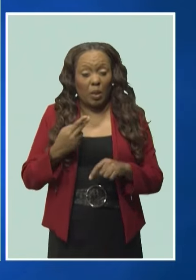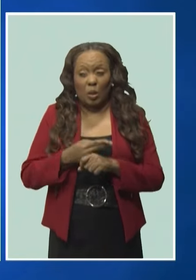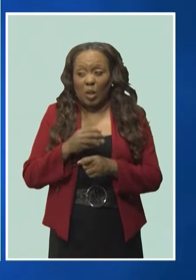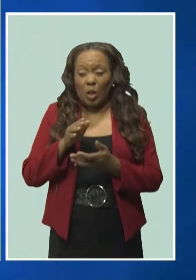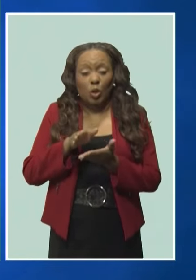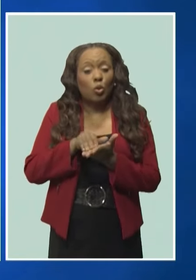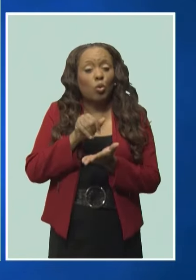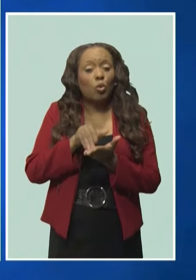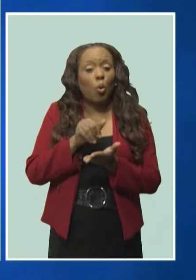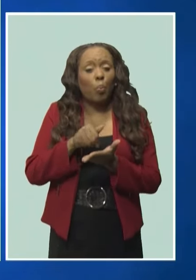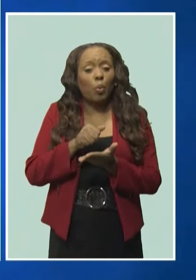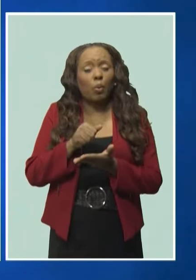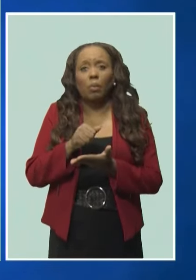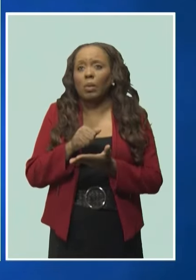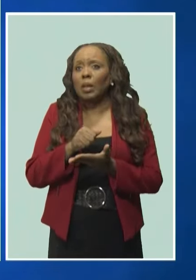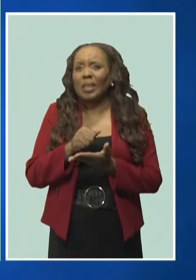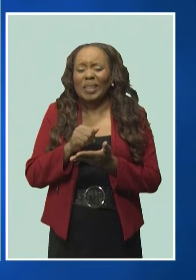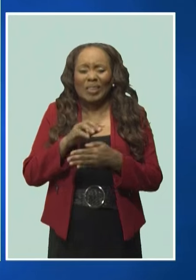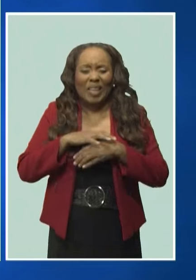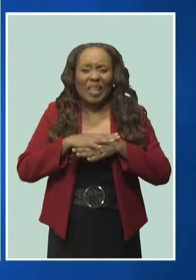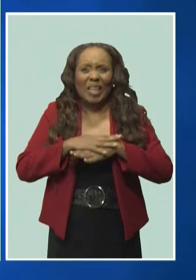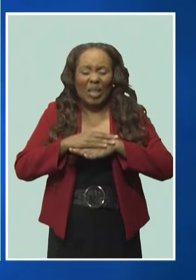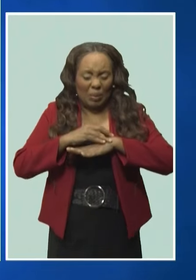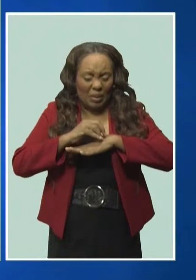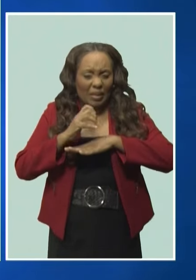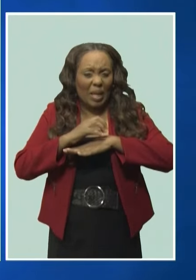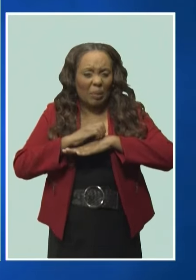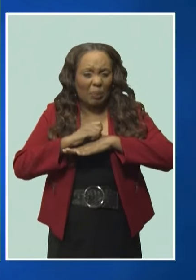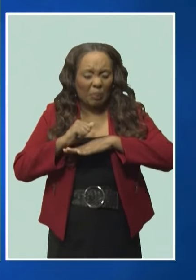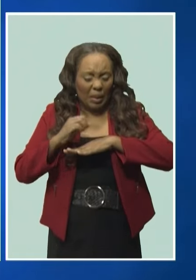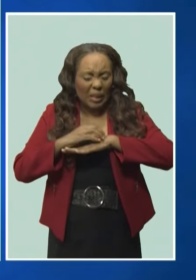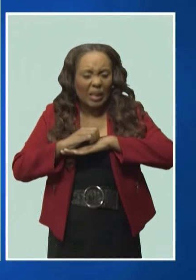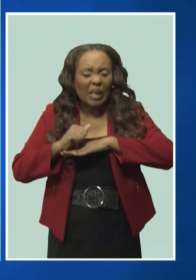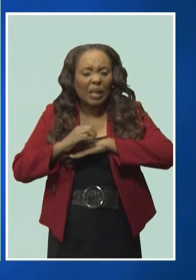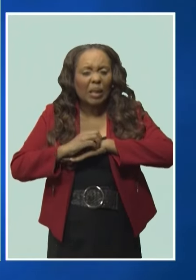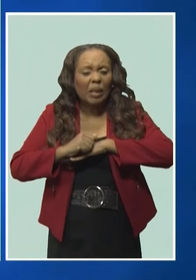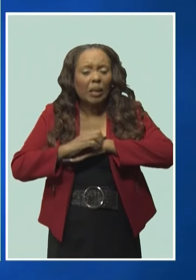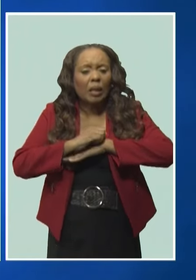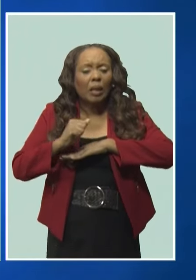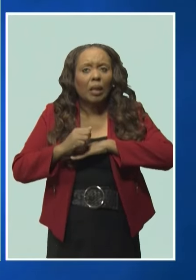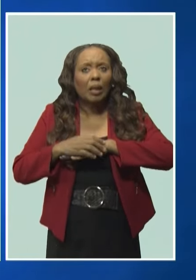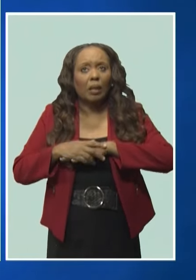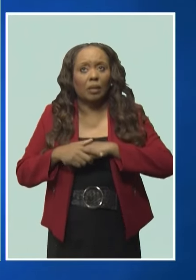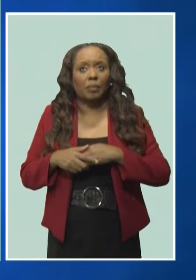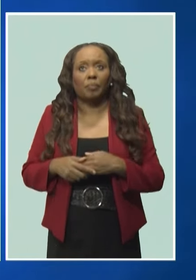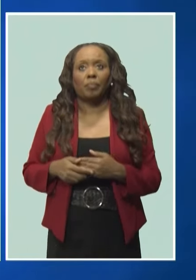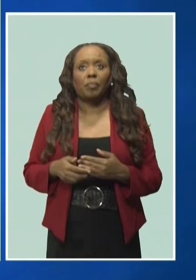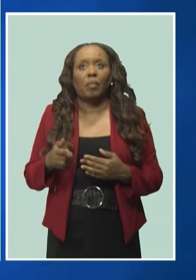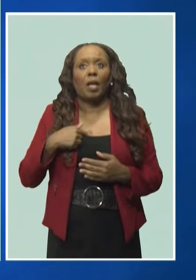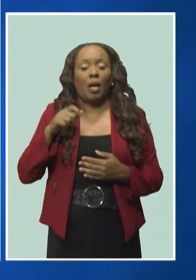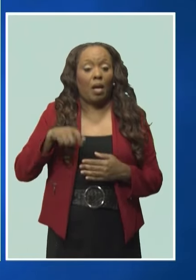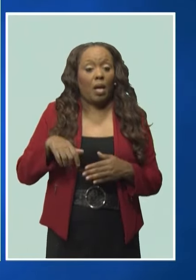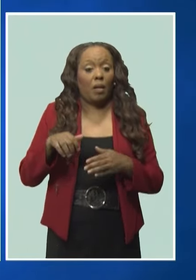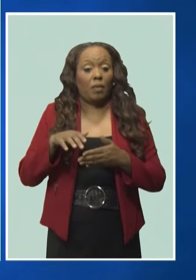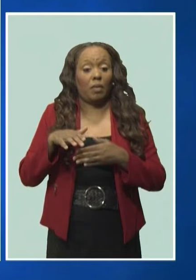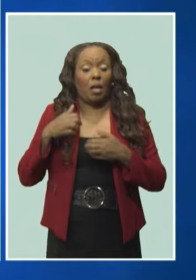irritation, which results in her skin peeling off. My routine basically is to bead with a wax.